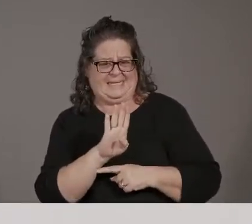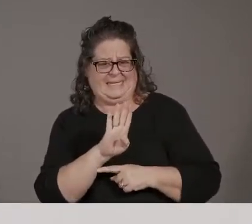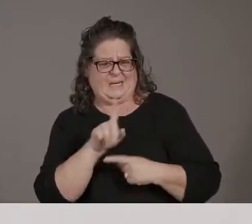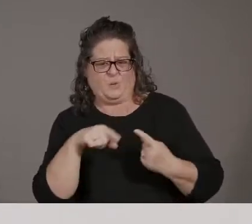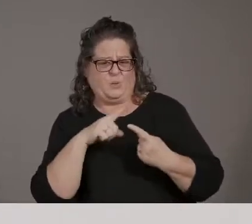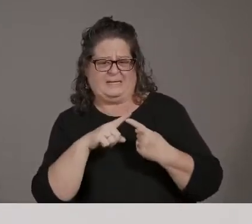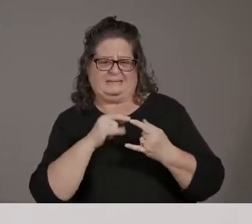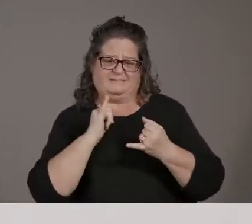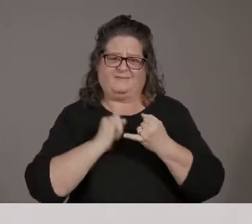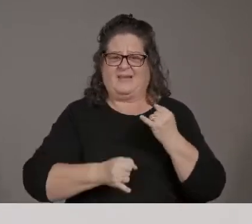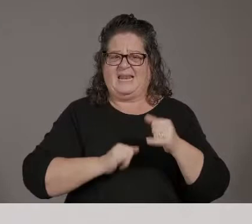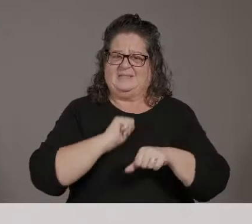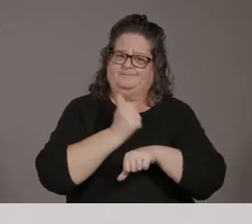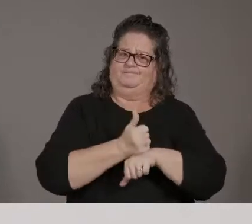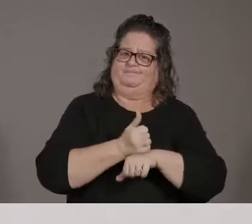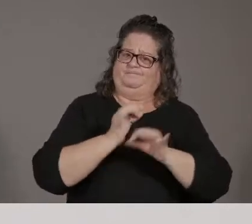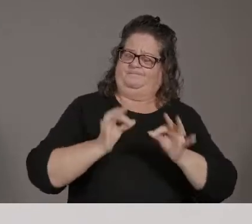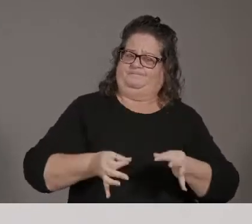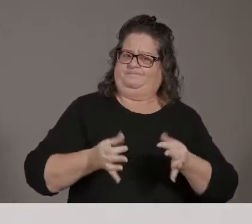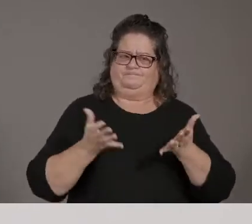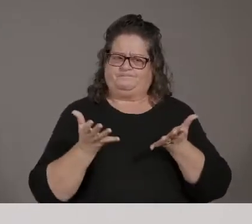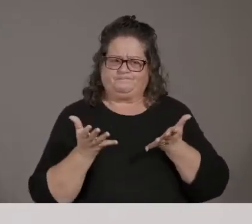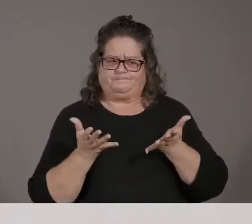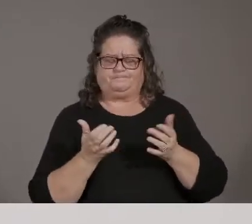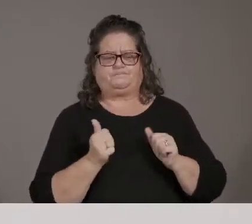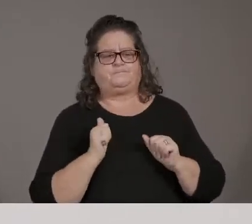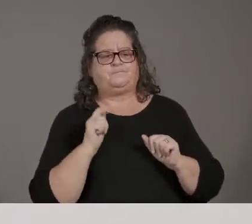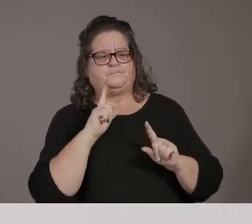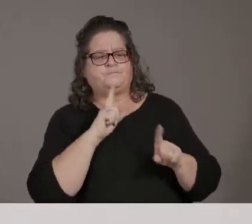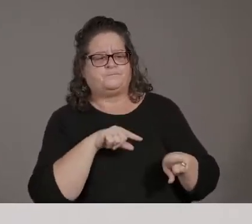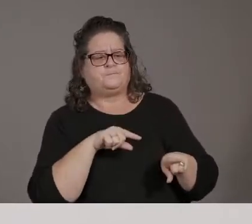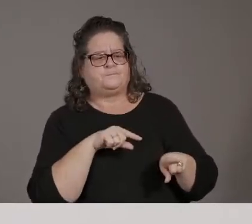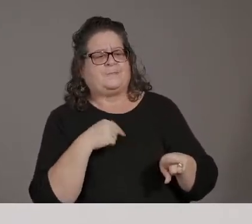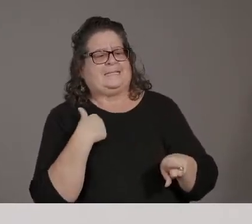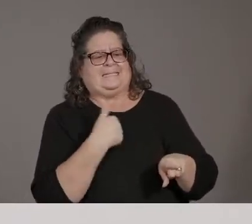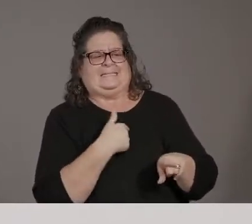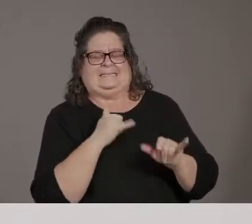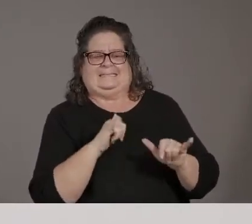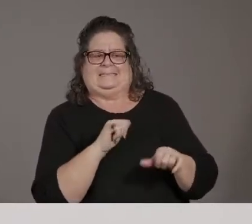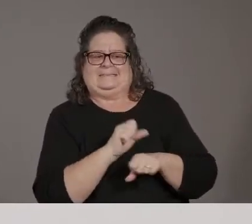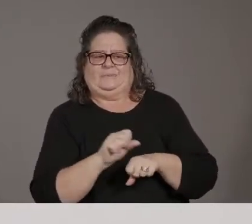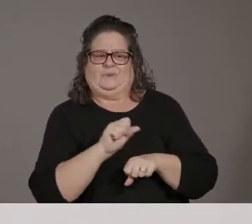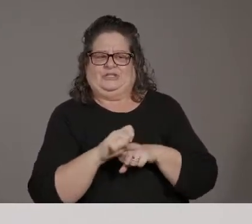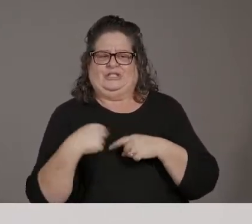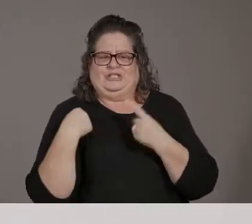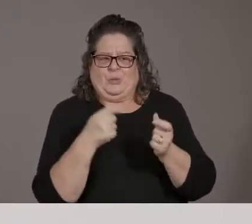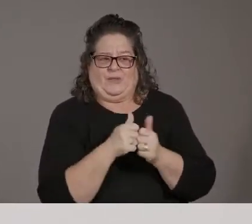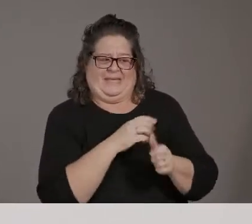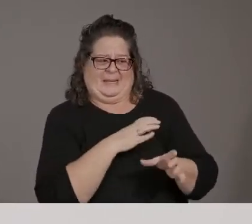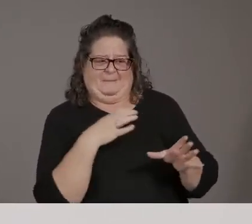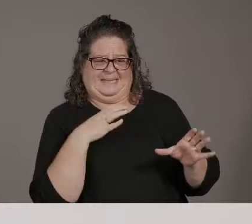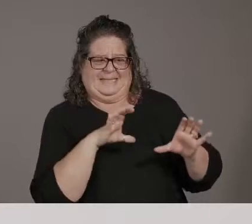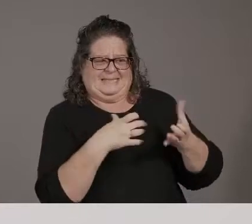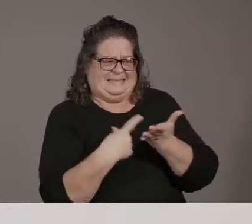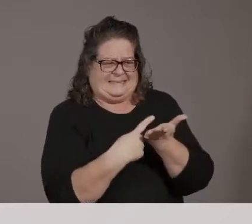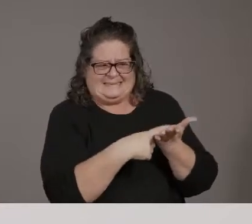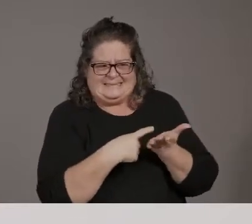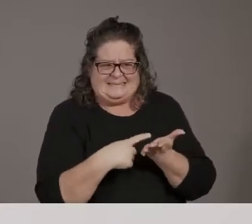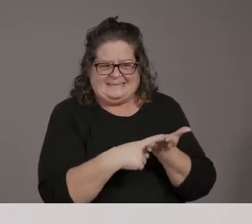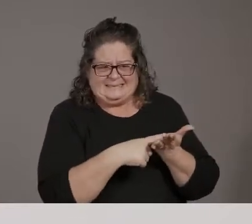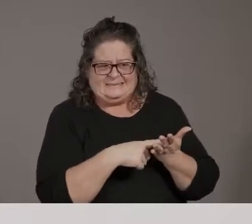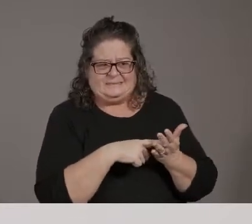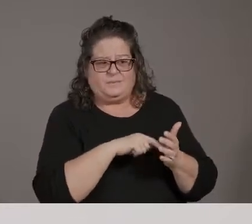Yeah. So we are looking, that was something else that we were, we were working with VAPAC on. Um, we looked at a number of other states that